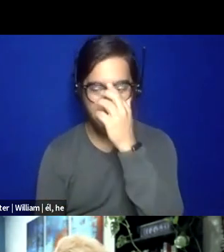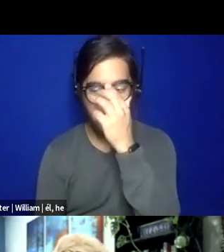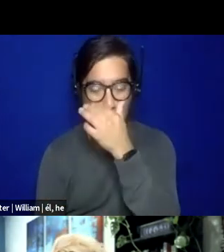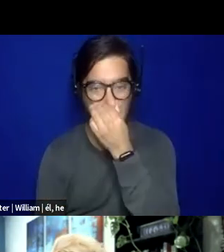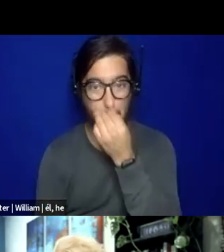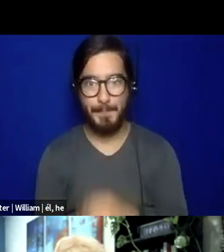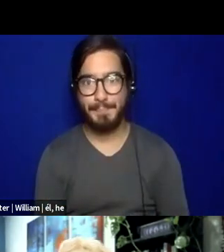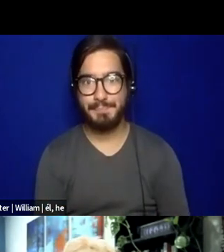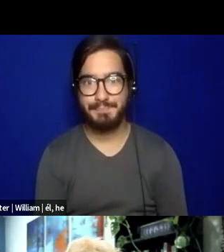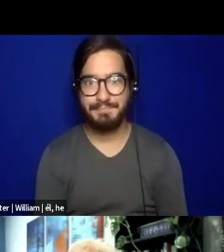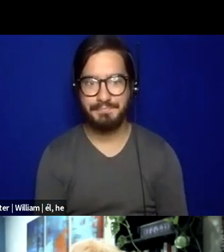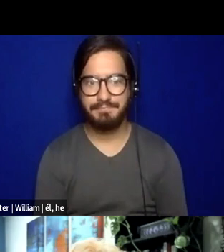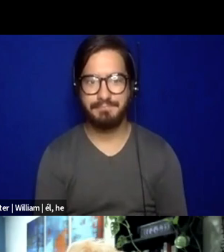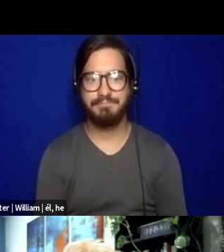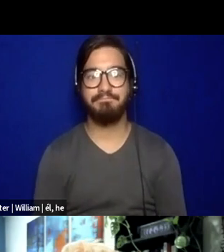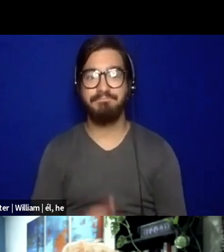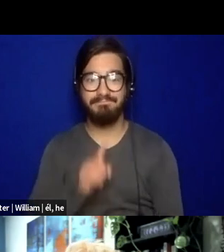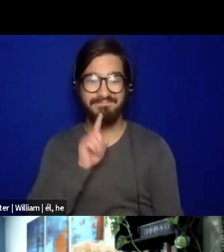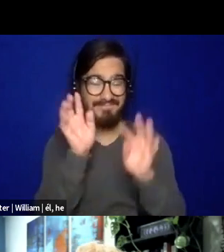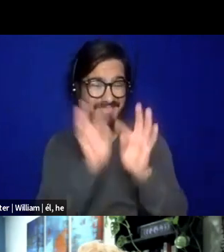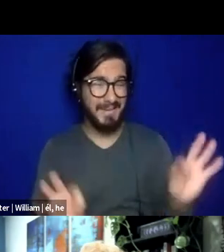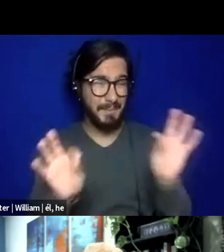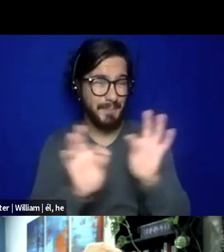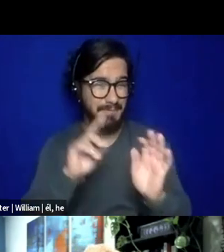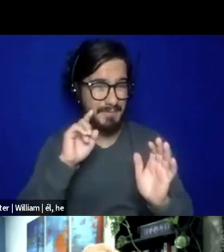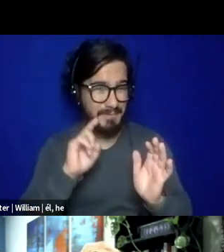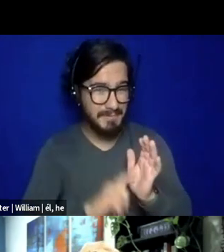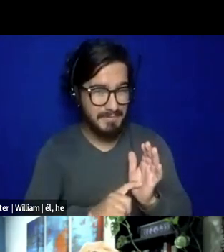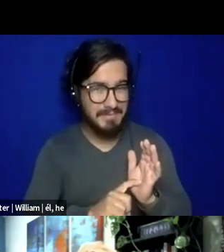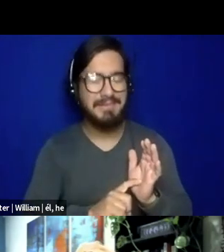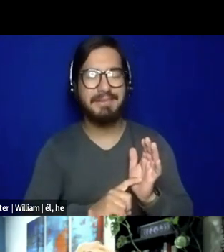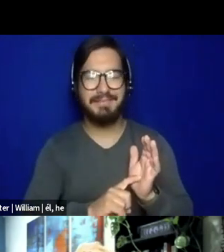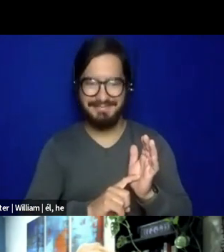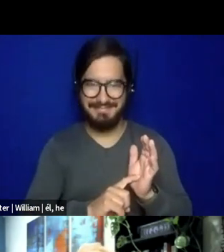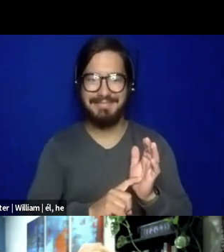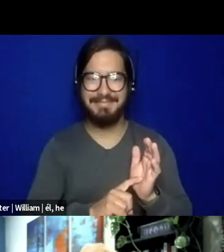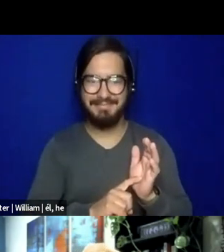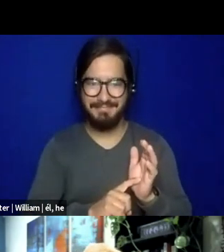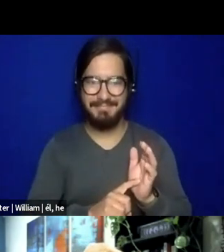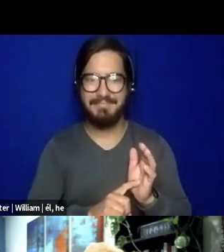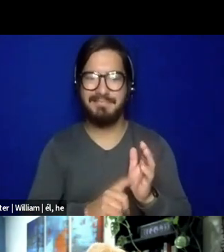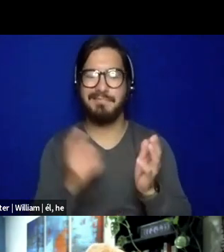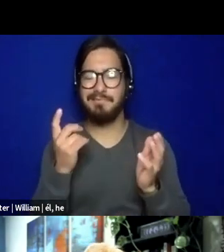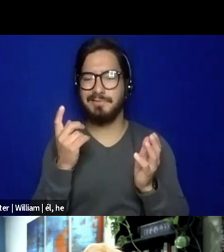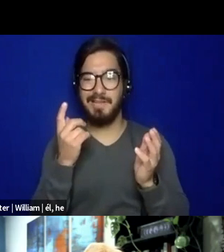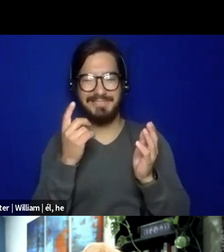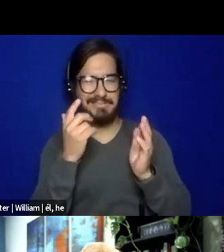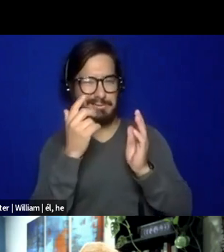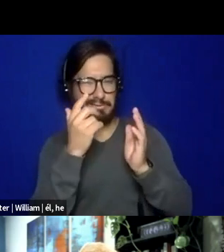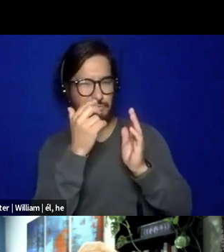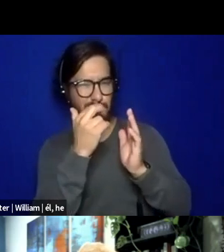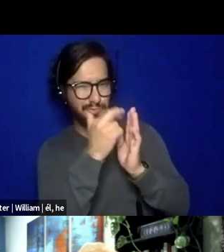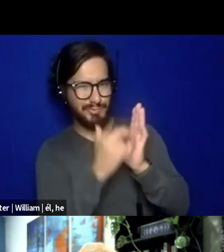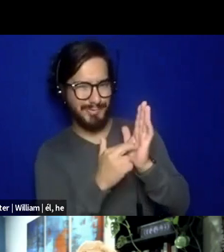I think it's, I think it's just really important to recognize, like, even within the, the sort of guidelines of what's considered,